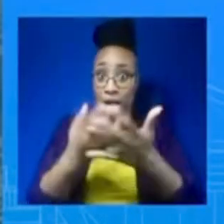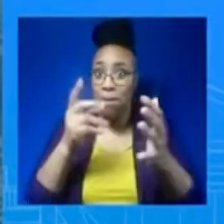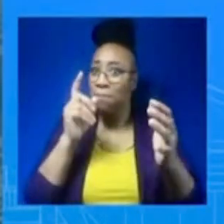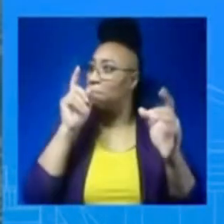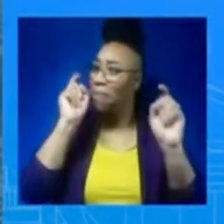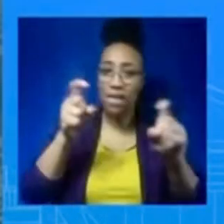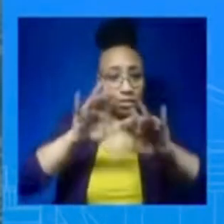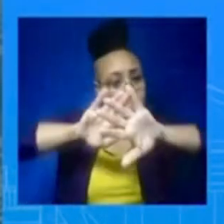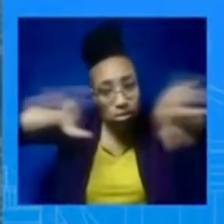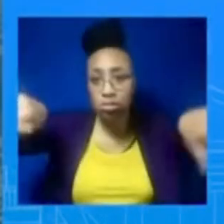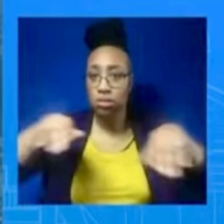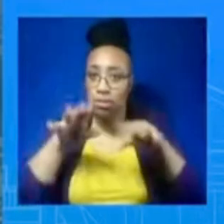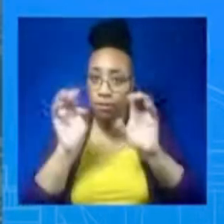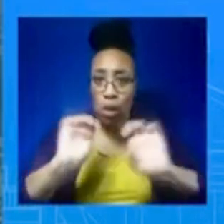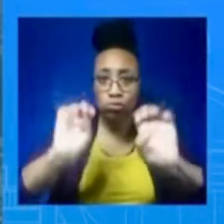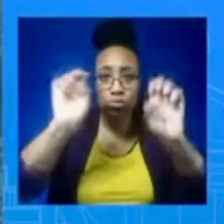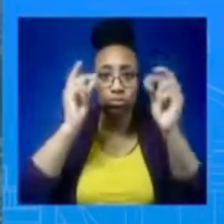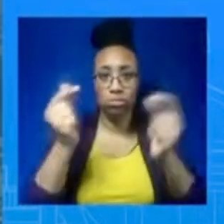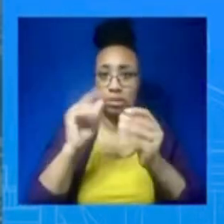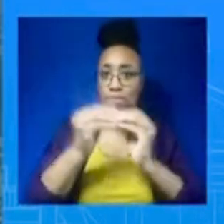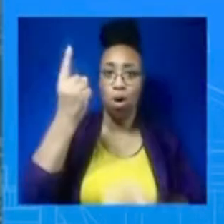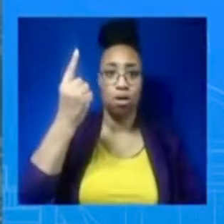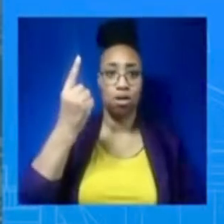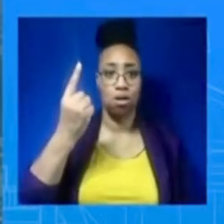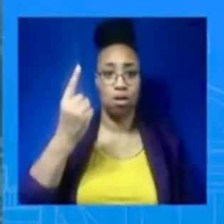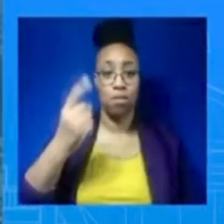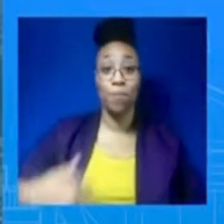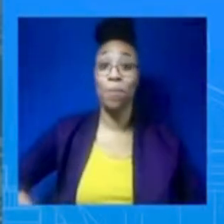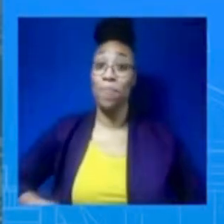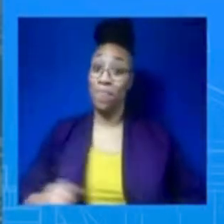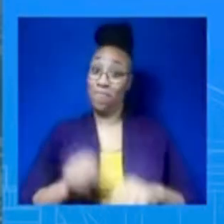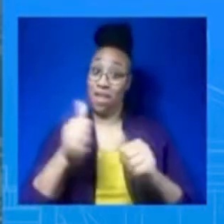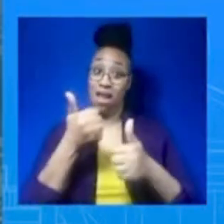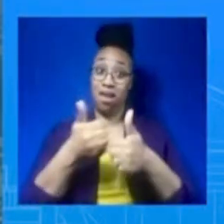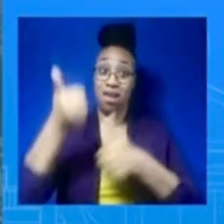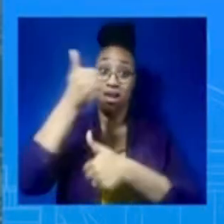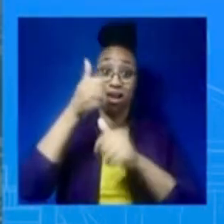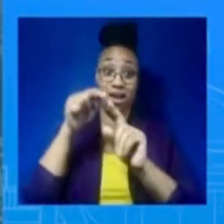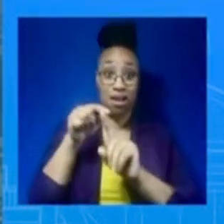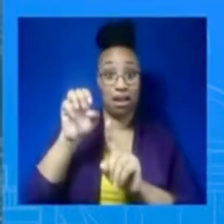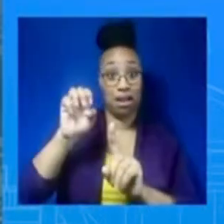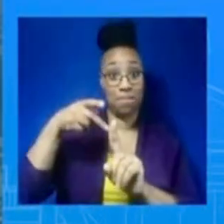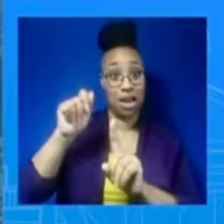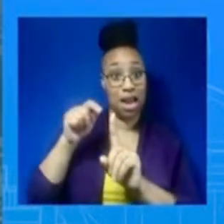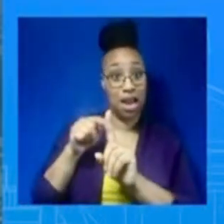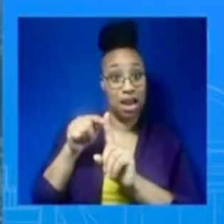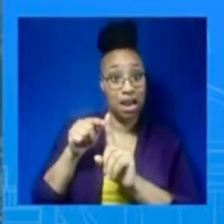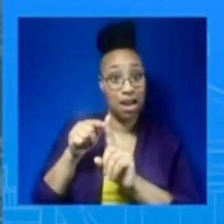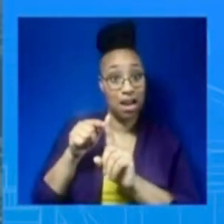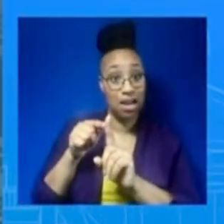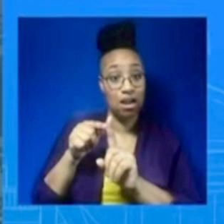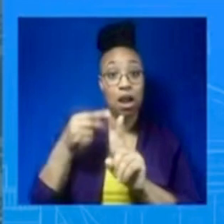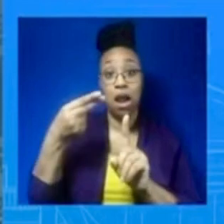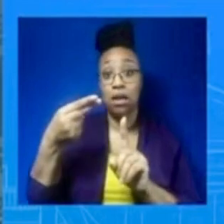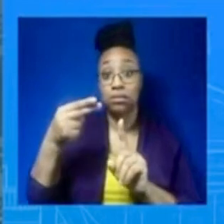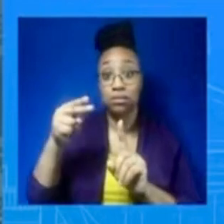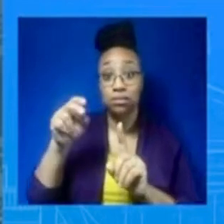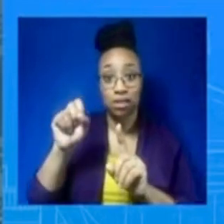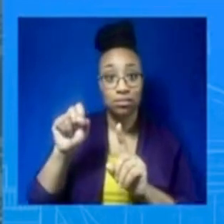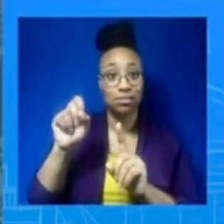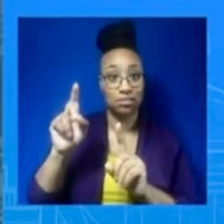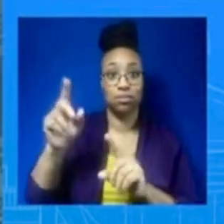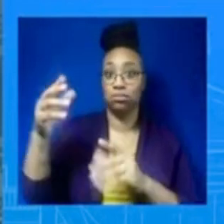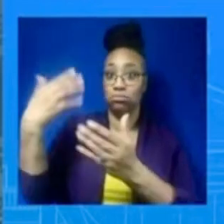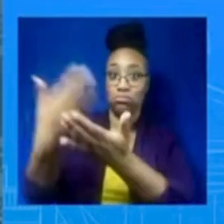And additional agency officials, as you just mentioned, HHS, CDC, will be visiting soon. But the work is happening.